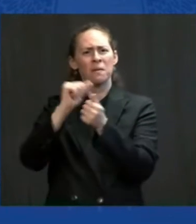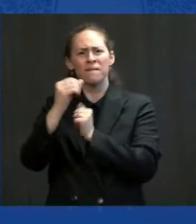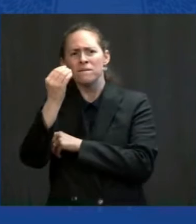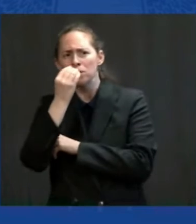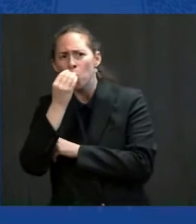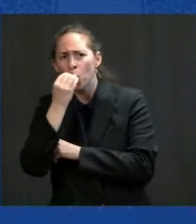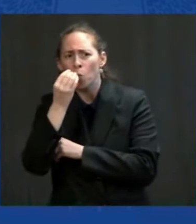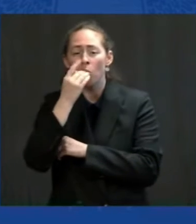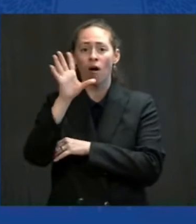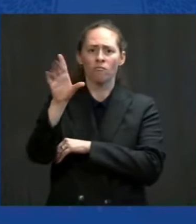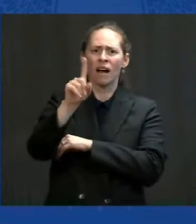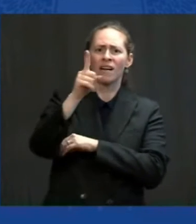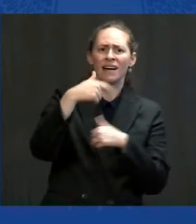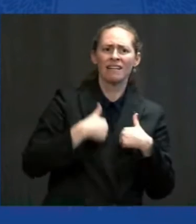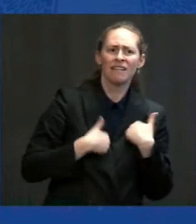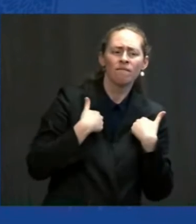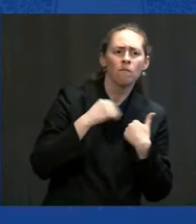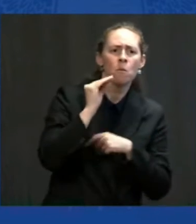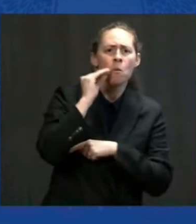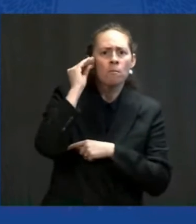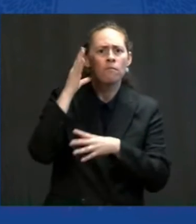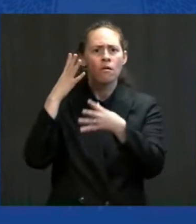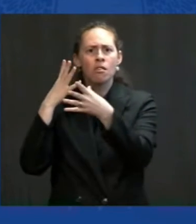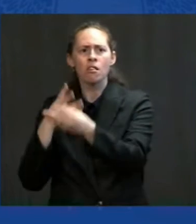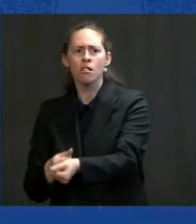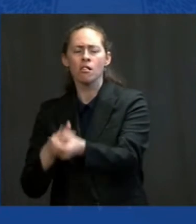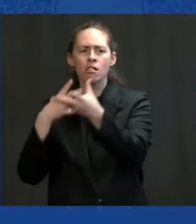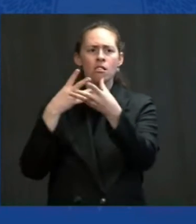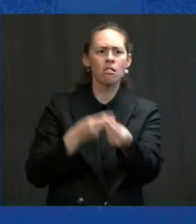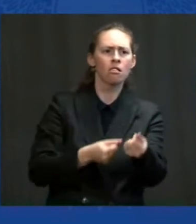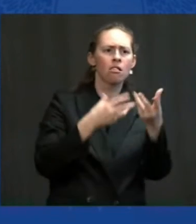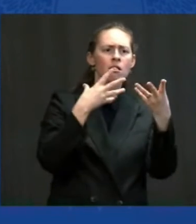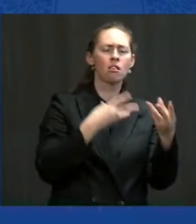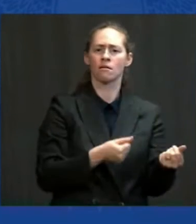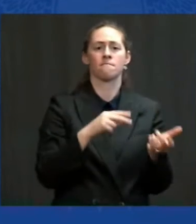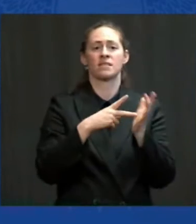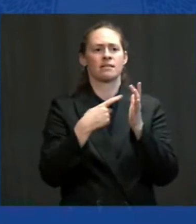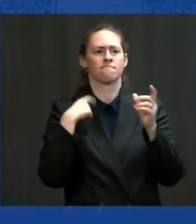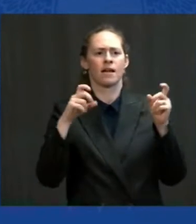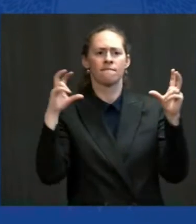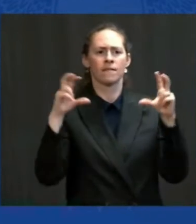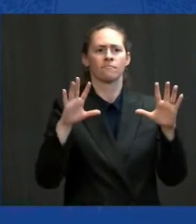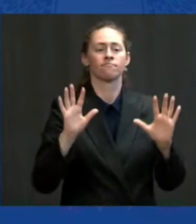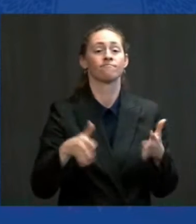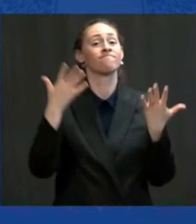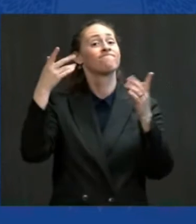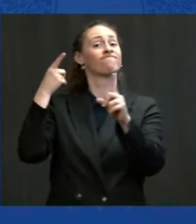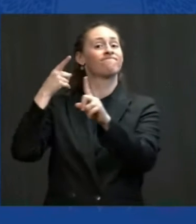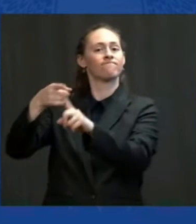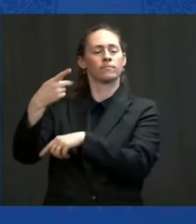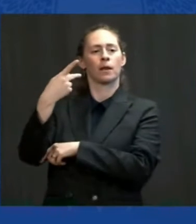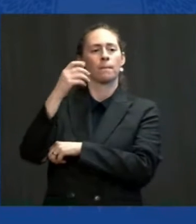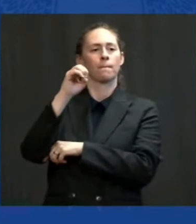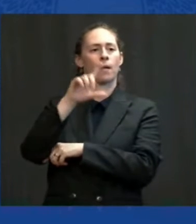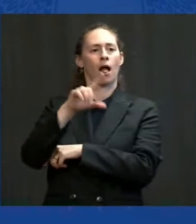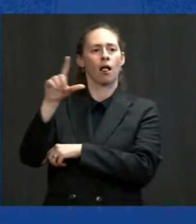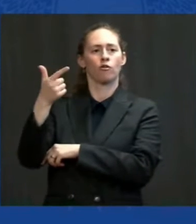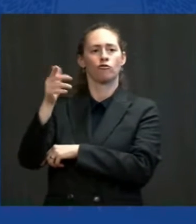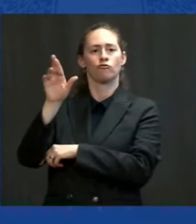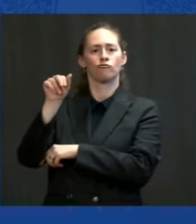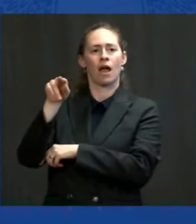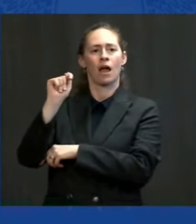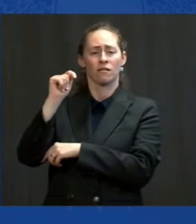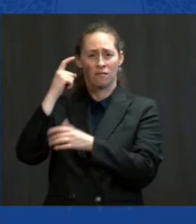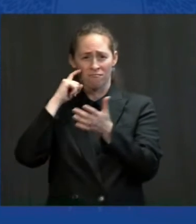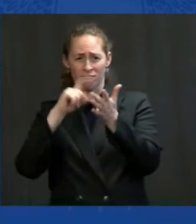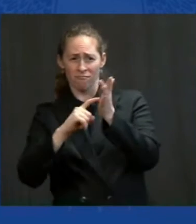propose to increase the maximum Pell Grant — which, if you are below a certain income, you qualify for a Pell Grant — from,